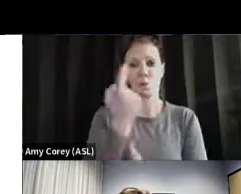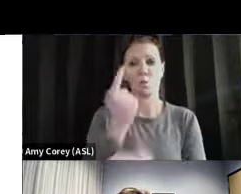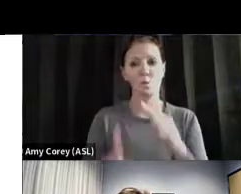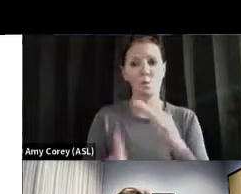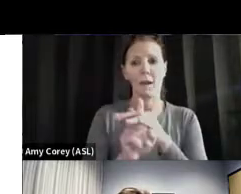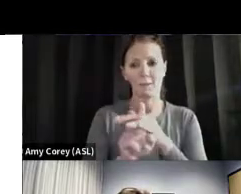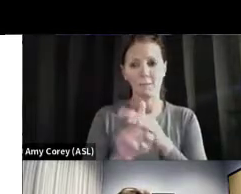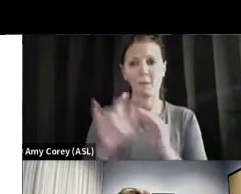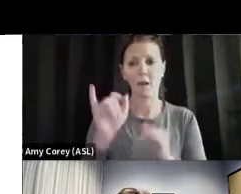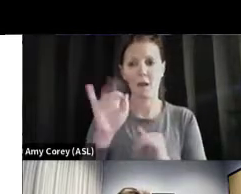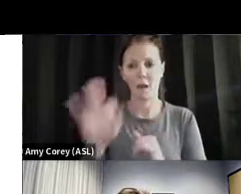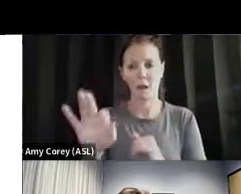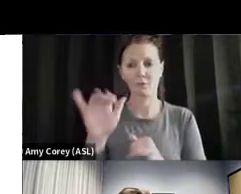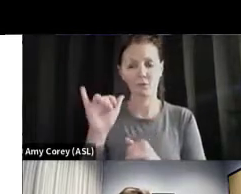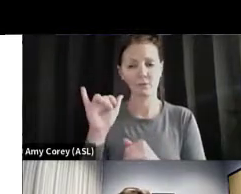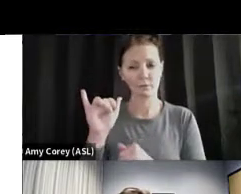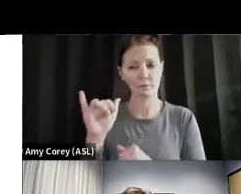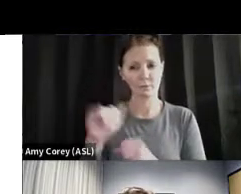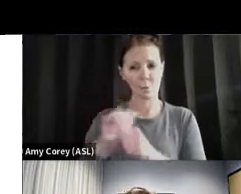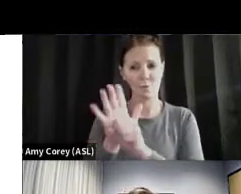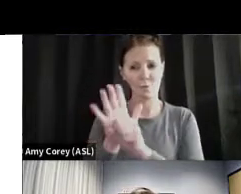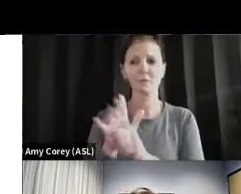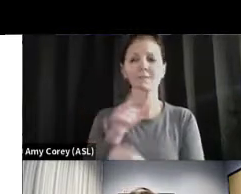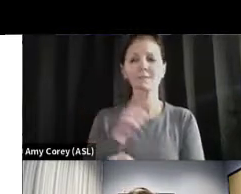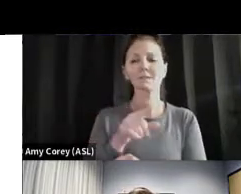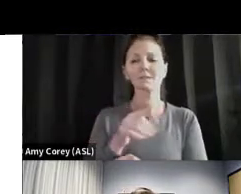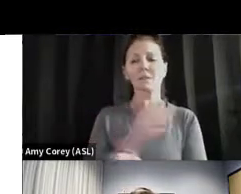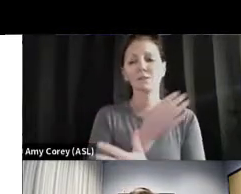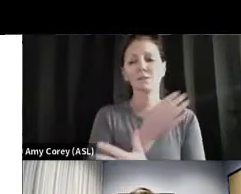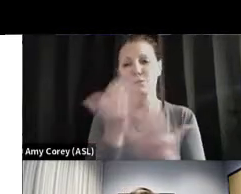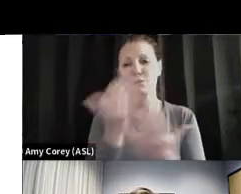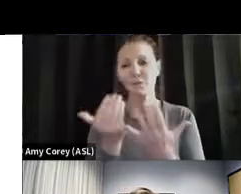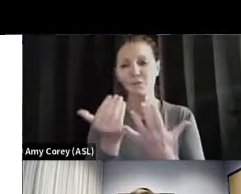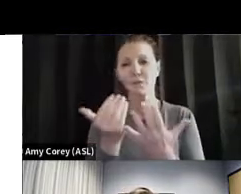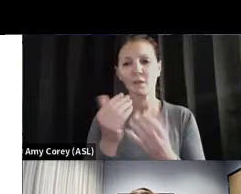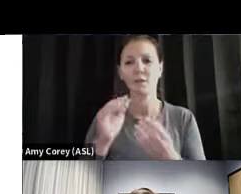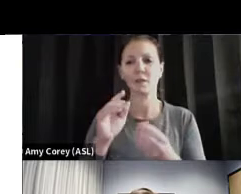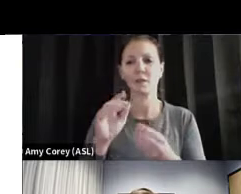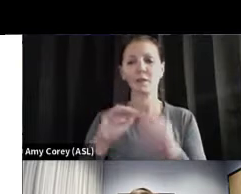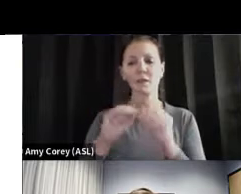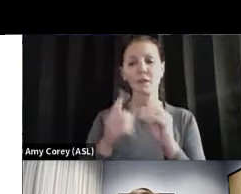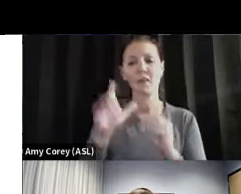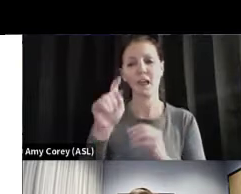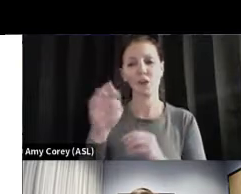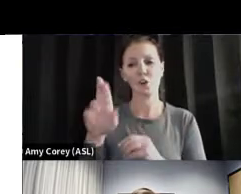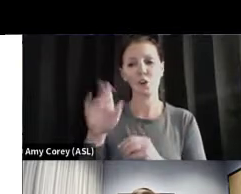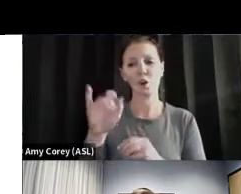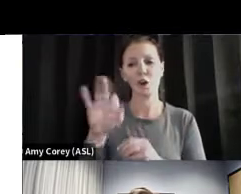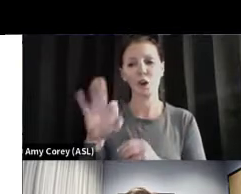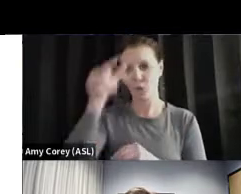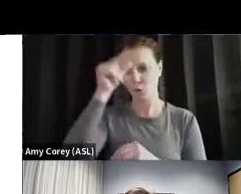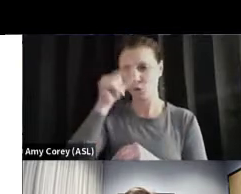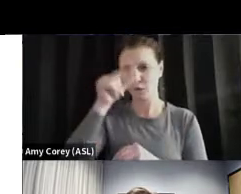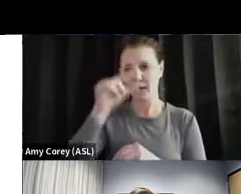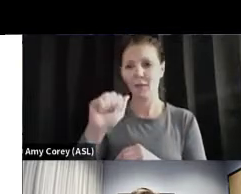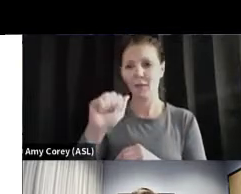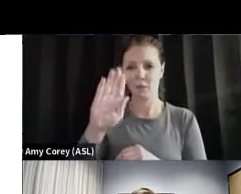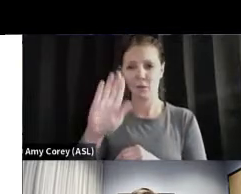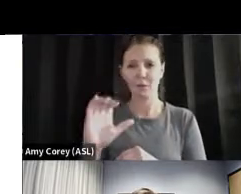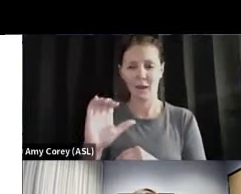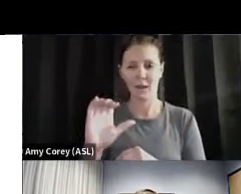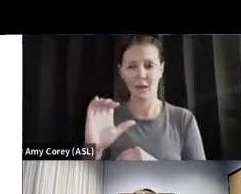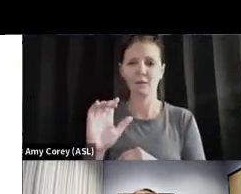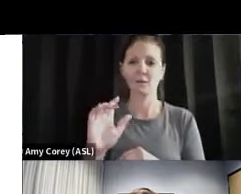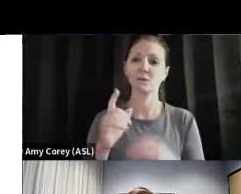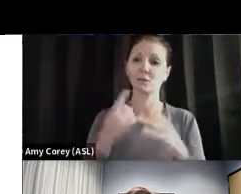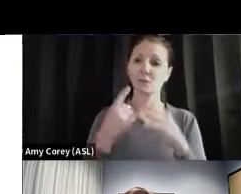of the Greek alphabet. These variants are named. They're given Greek letter names. We started with